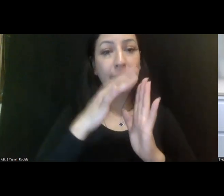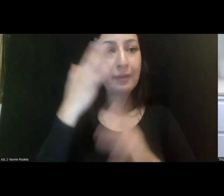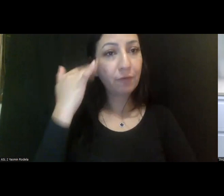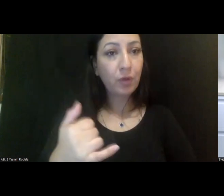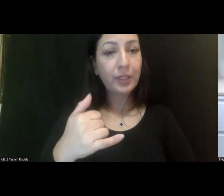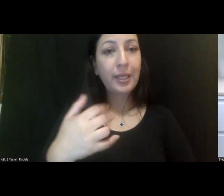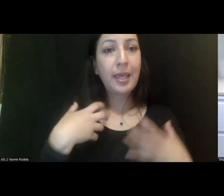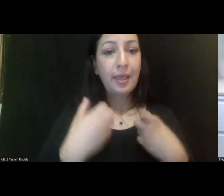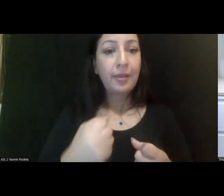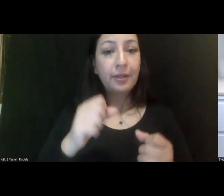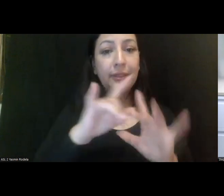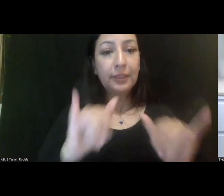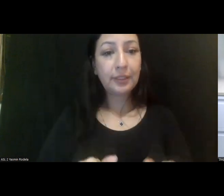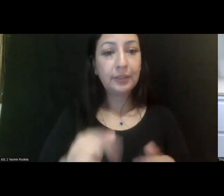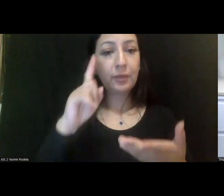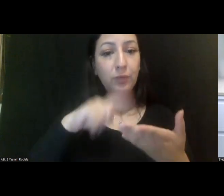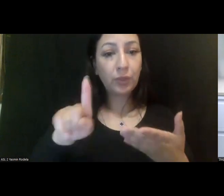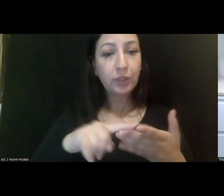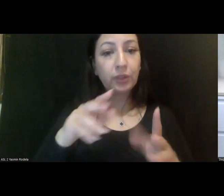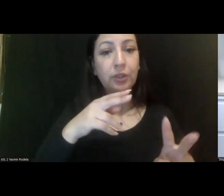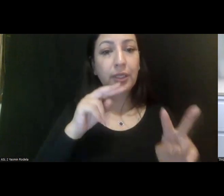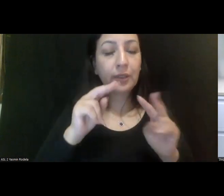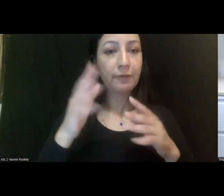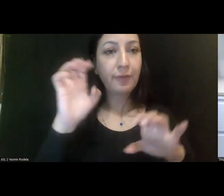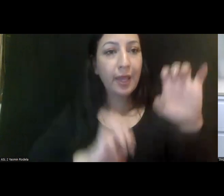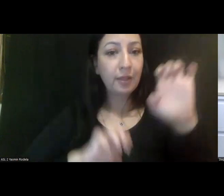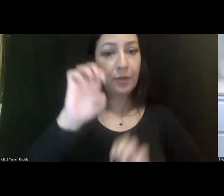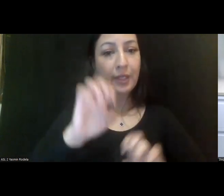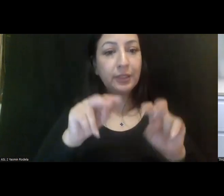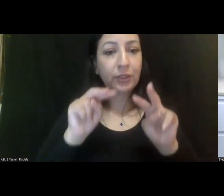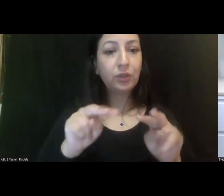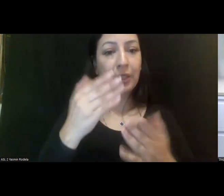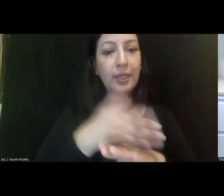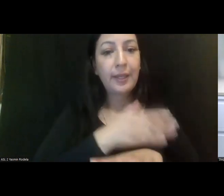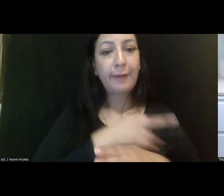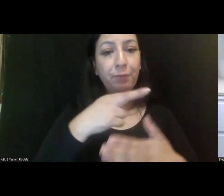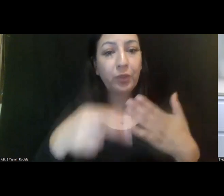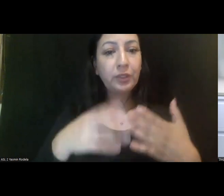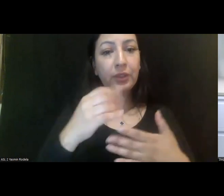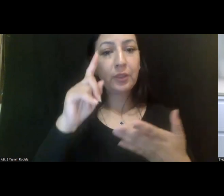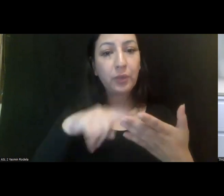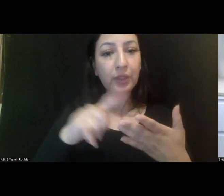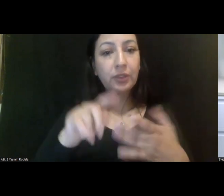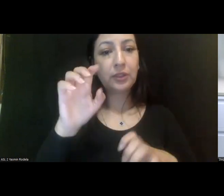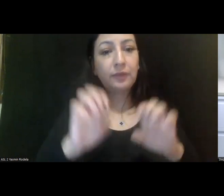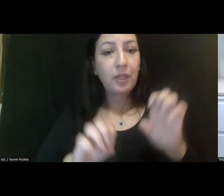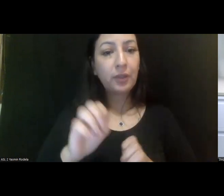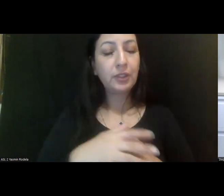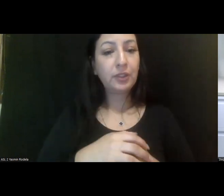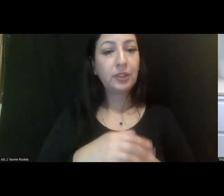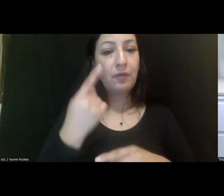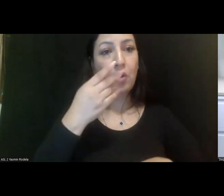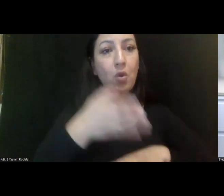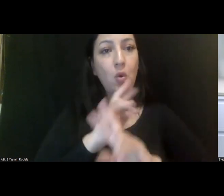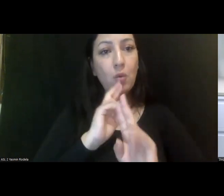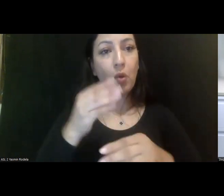through research, evaluation, and tracking outcomes. And other strategies to assess and report progress, um, and other that they will use this